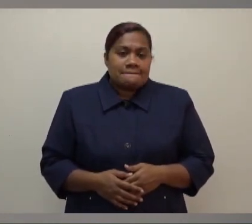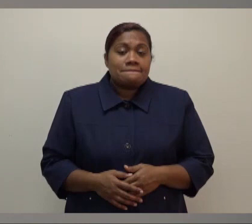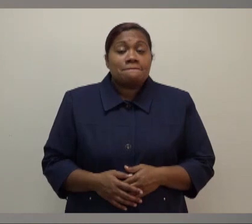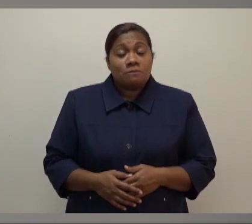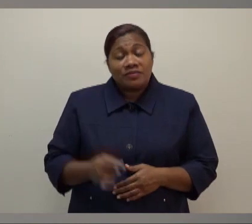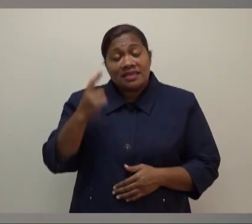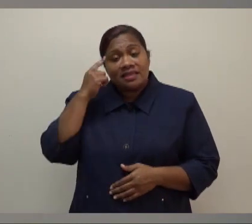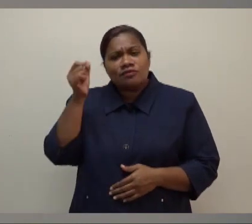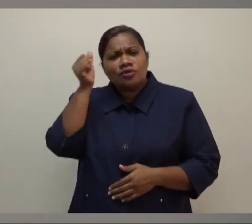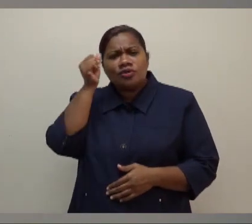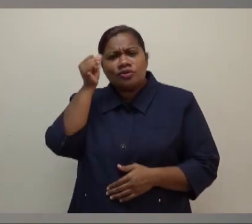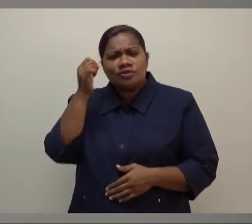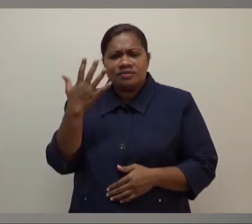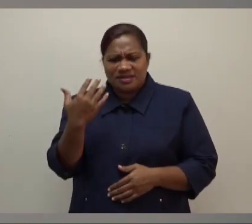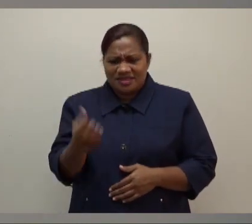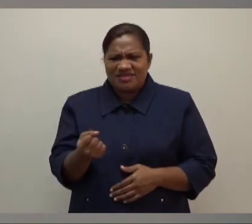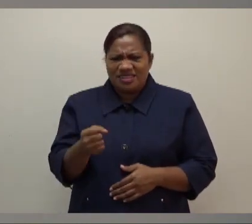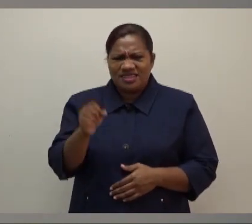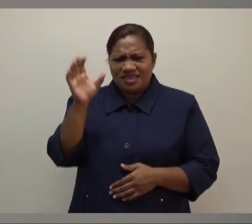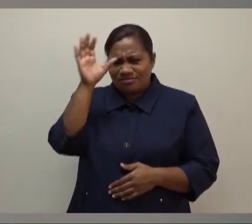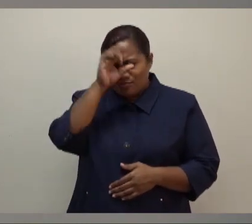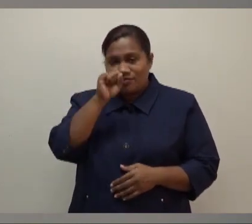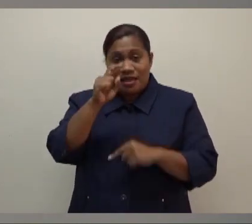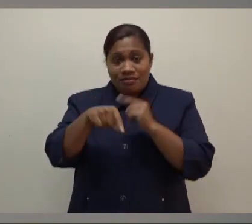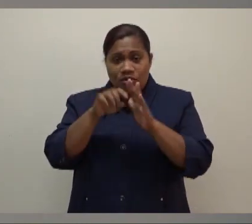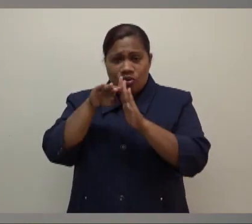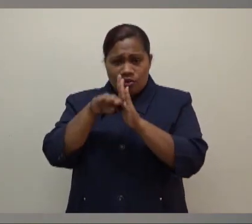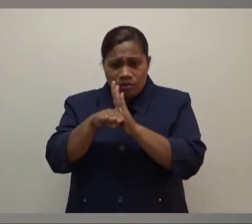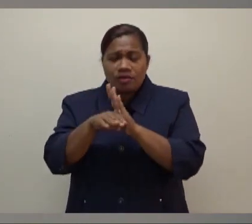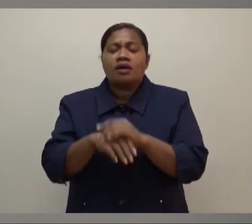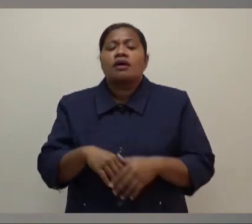accelerate, and some of the deceleration comments that have been made by the President